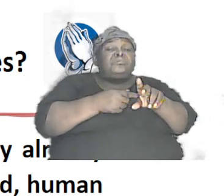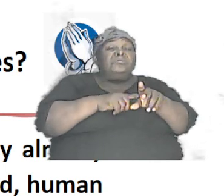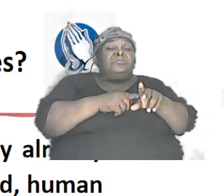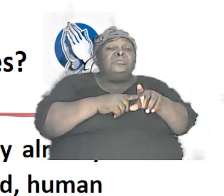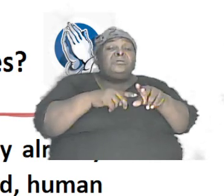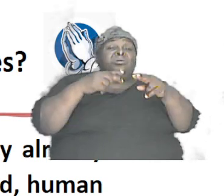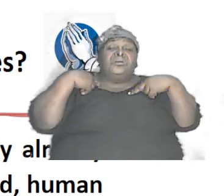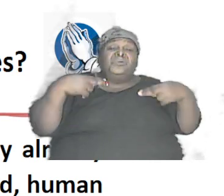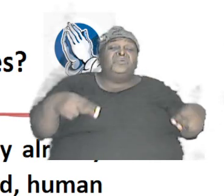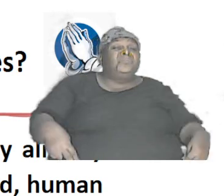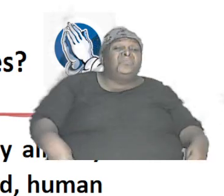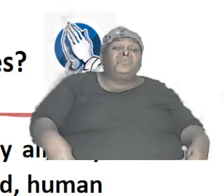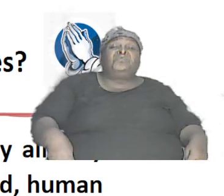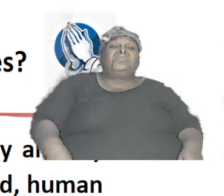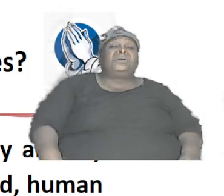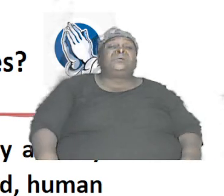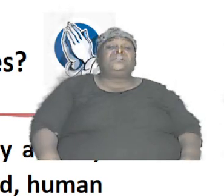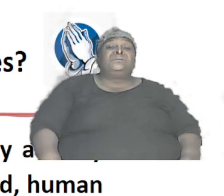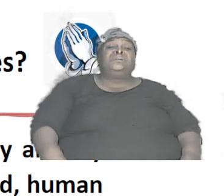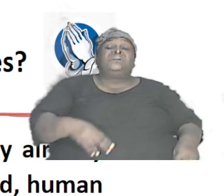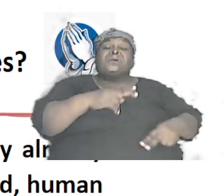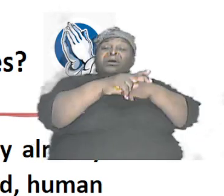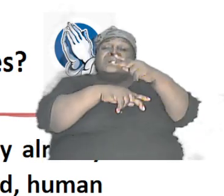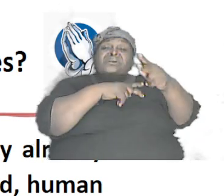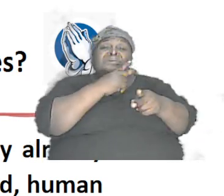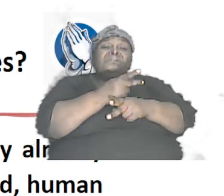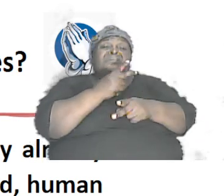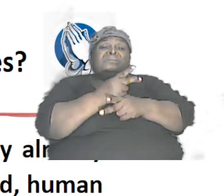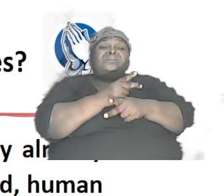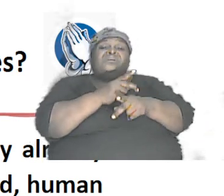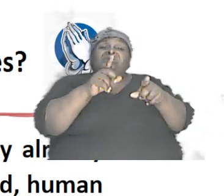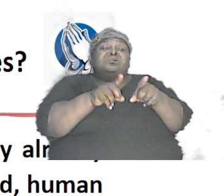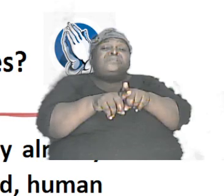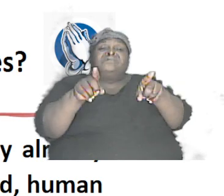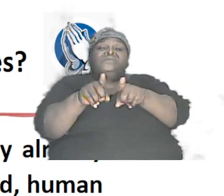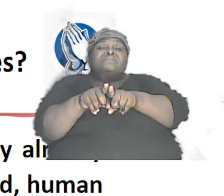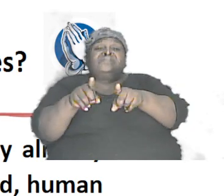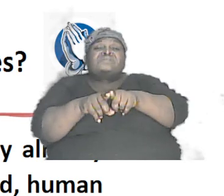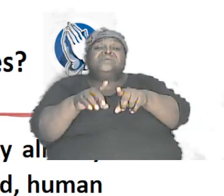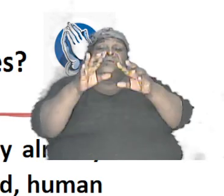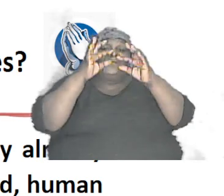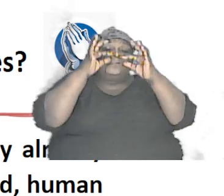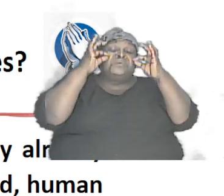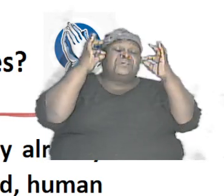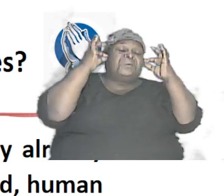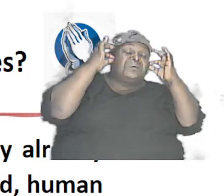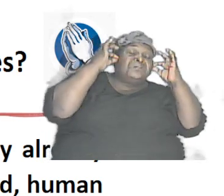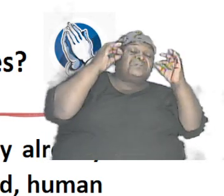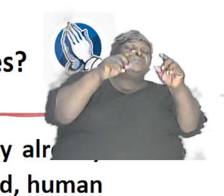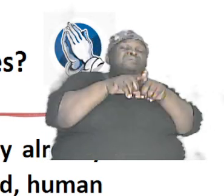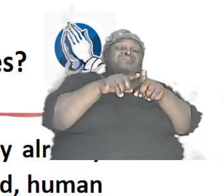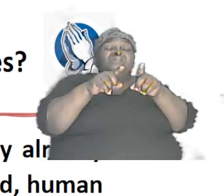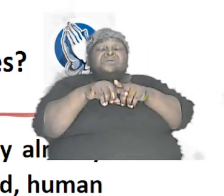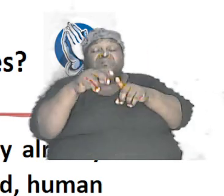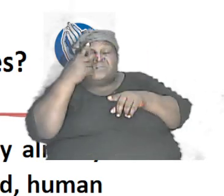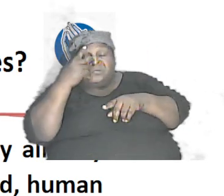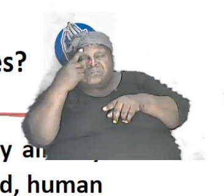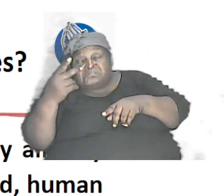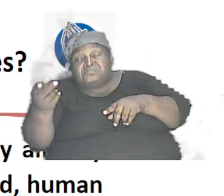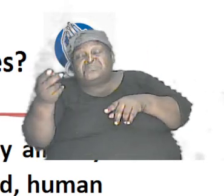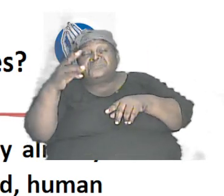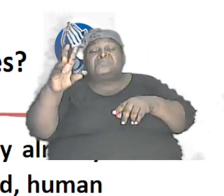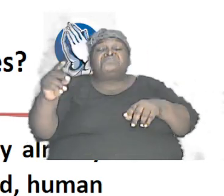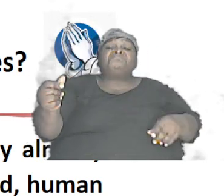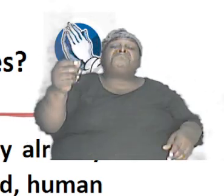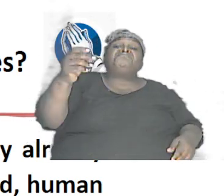in humankind so you have different looking cats you have different looking dogs